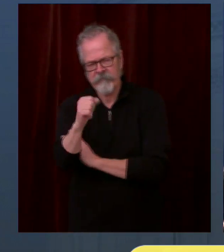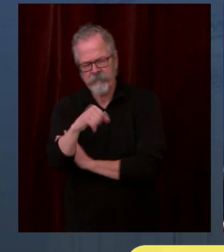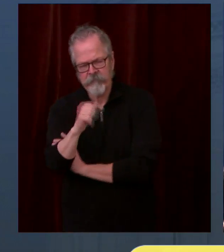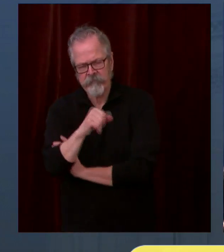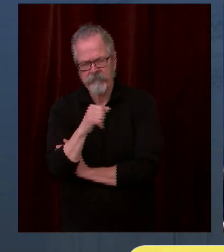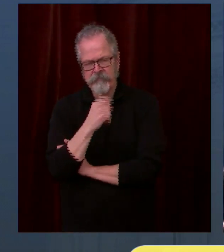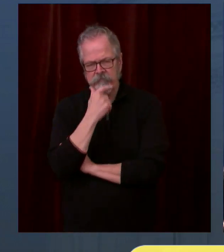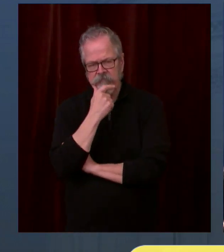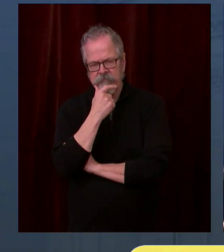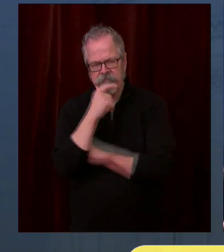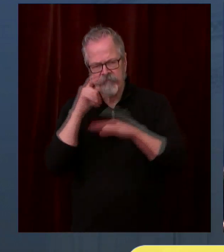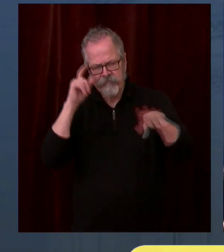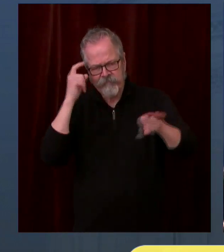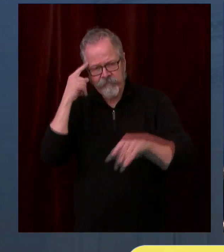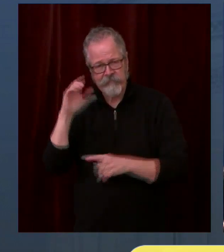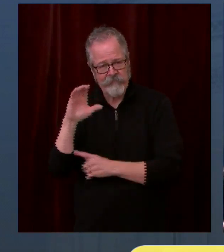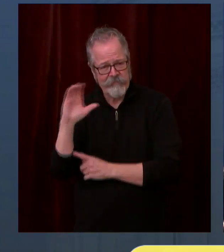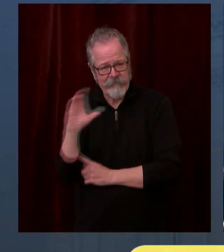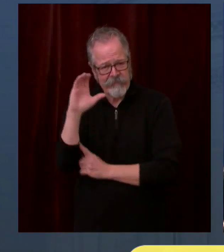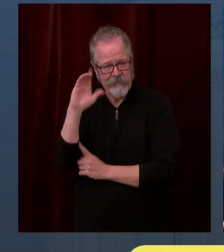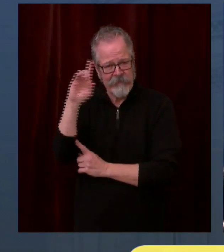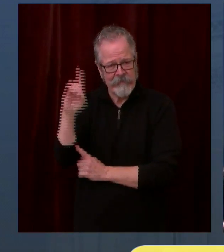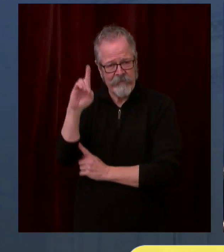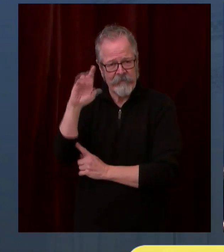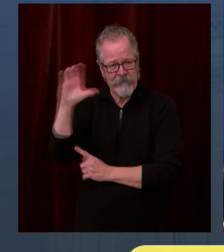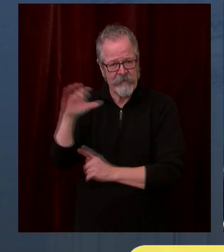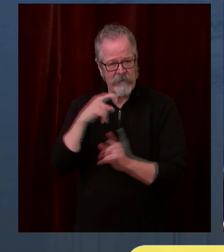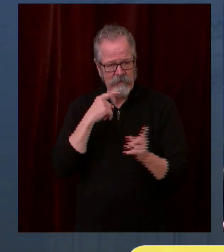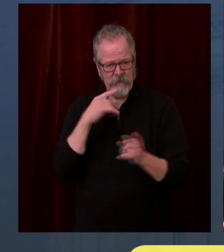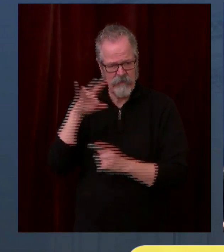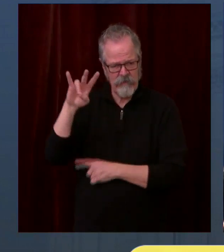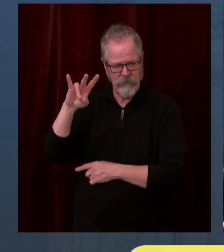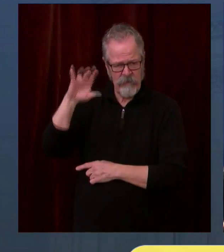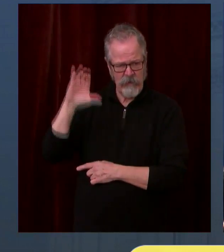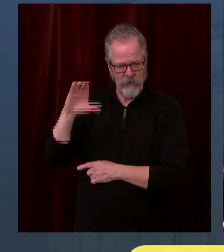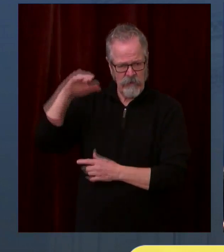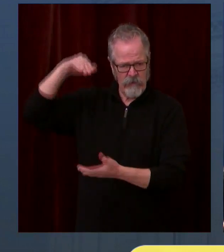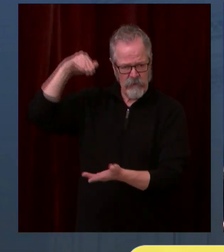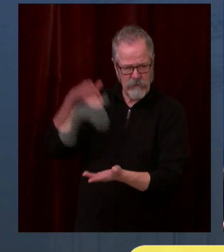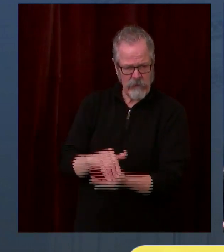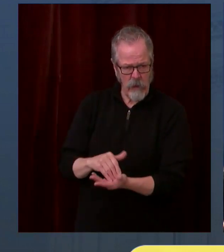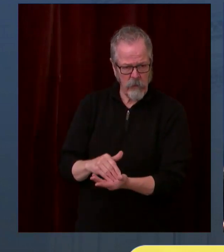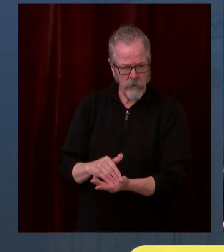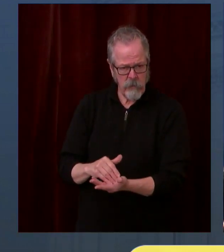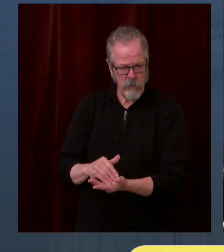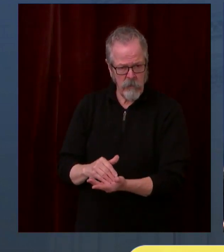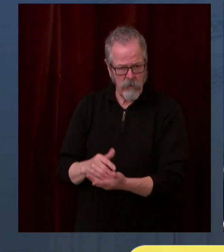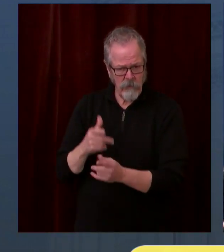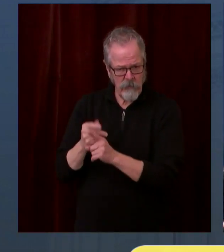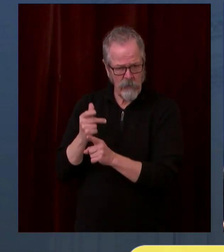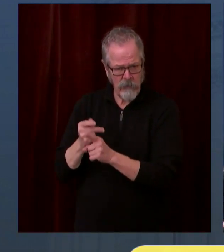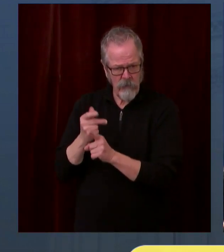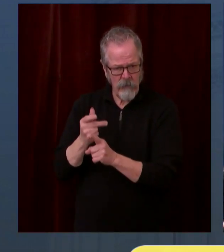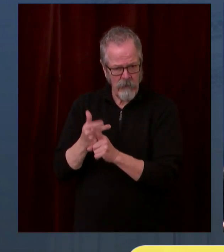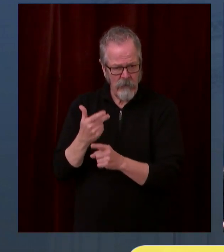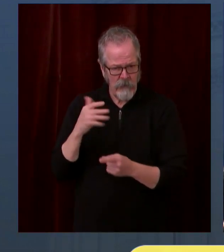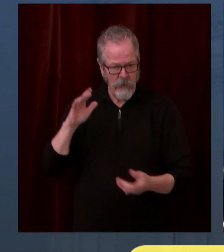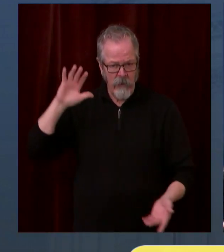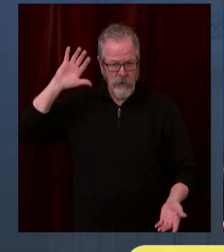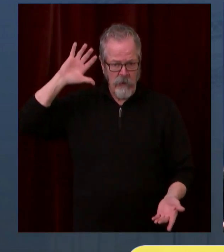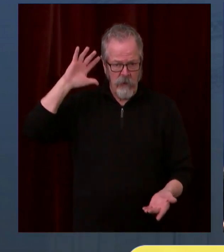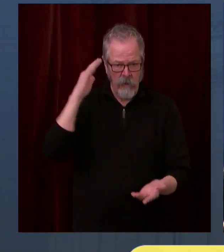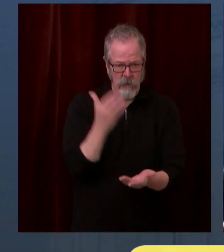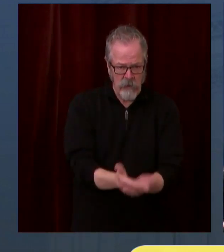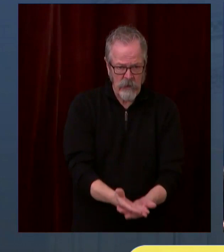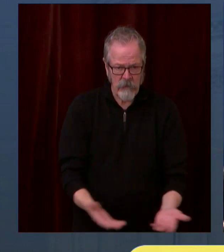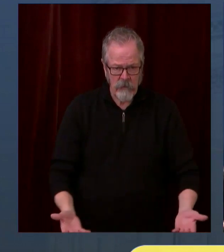,000 doses. But as Dr. Shaw noted, less than half of those have been administered. So can you speak to some of the specifics on what's